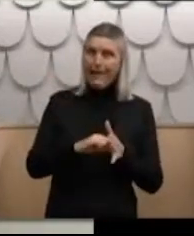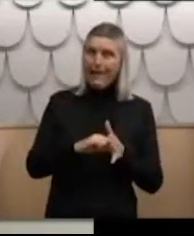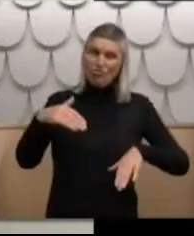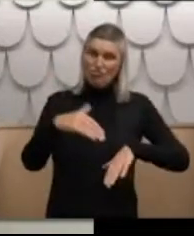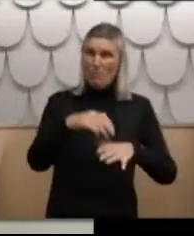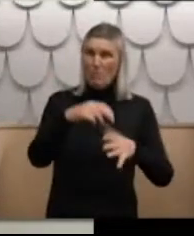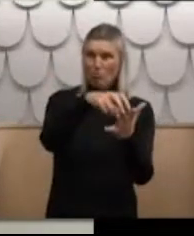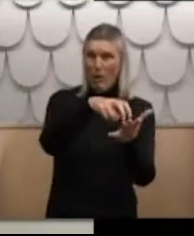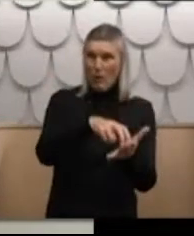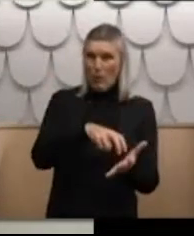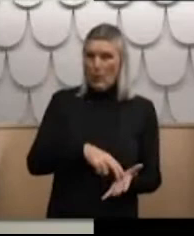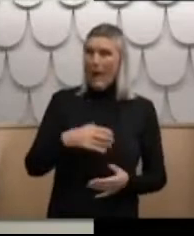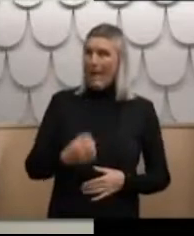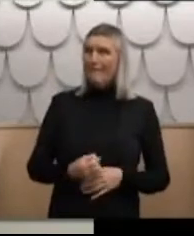record.